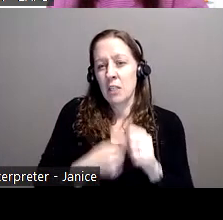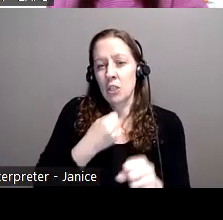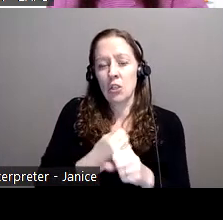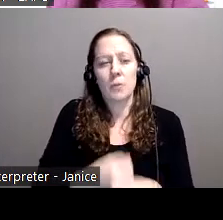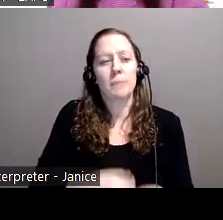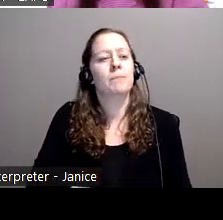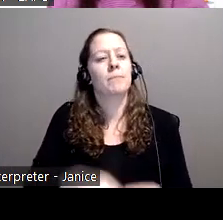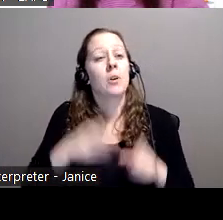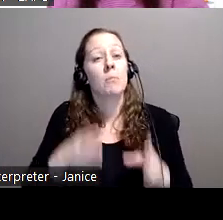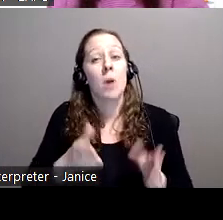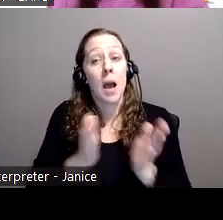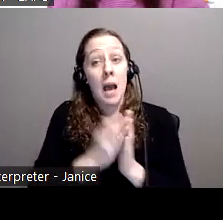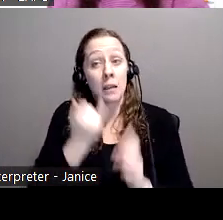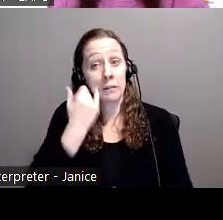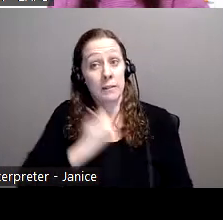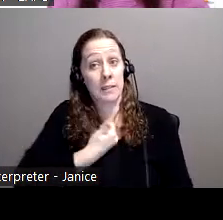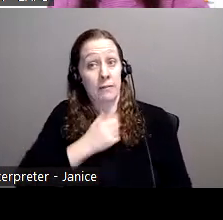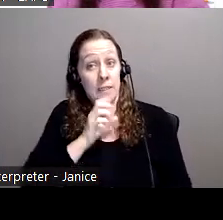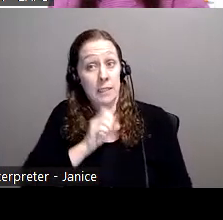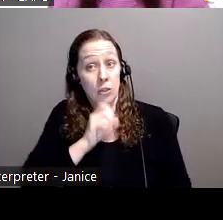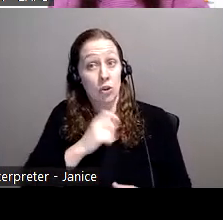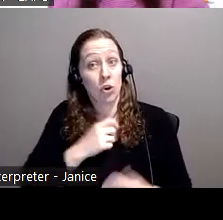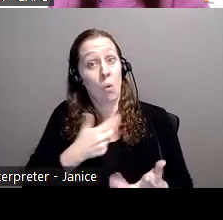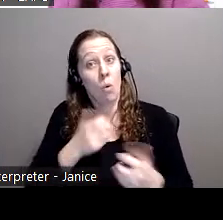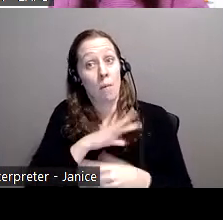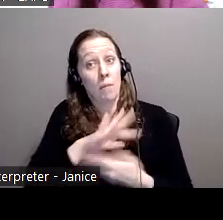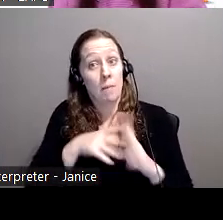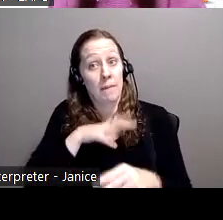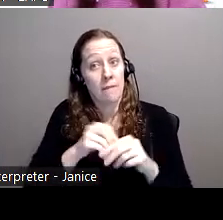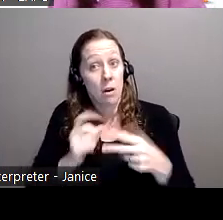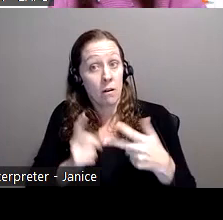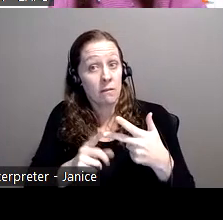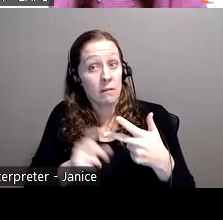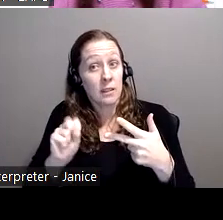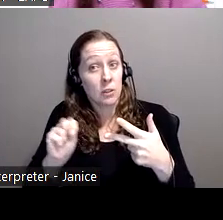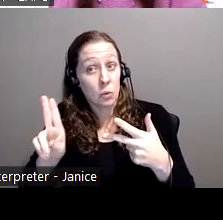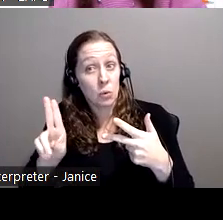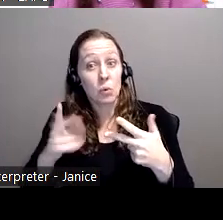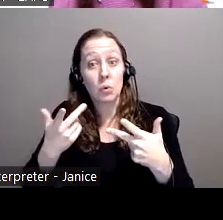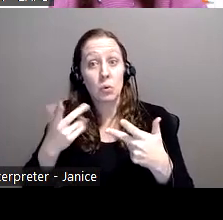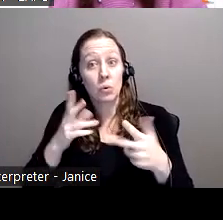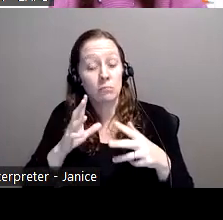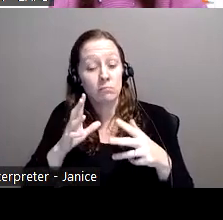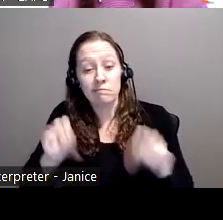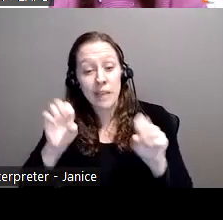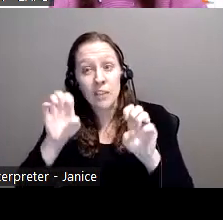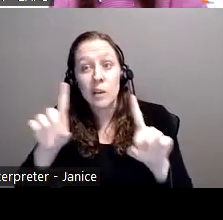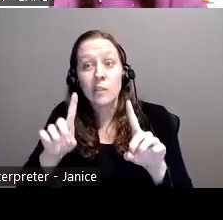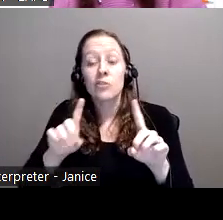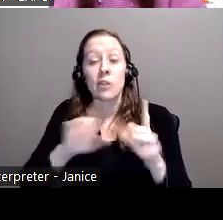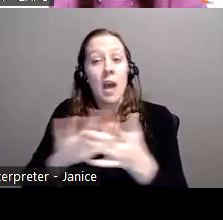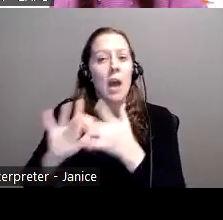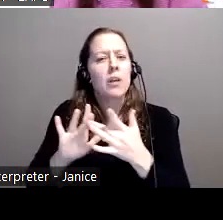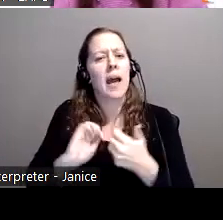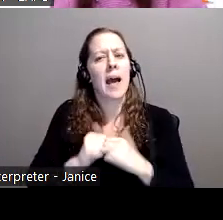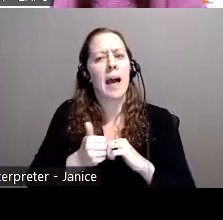I want to become involved in your unit that you have for seniors, that does education or does outreach or the roles that they play, how does